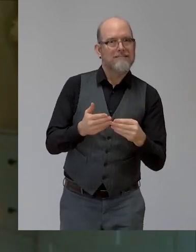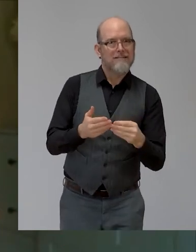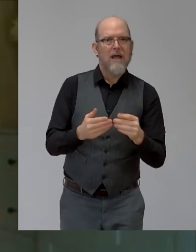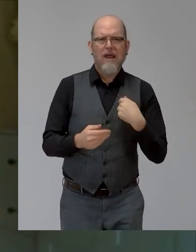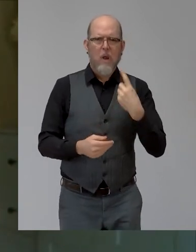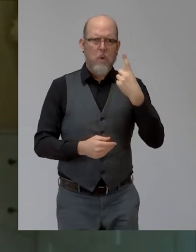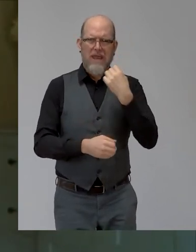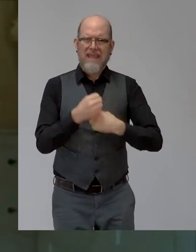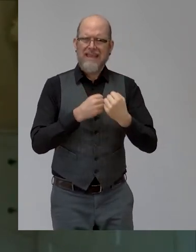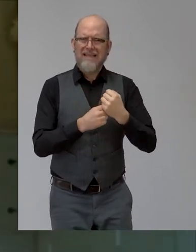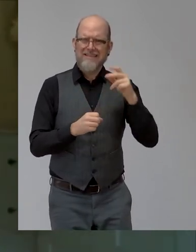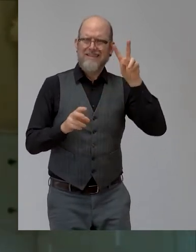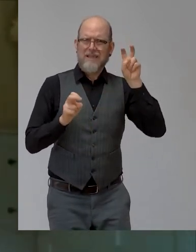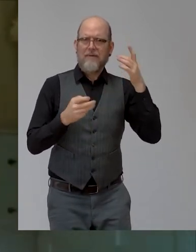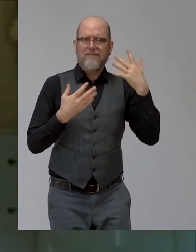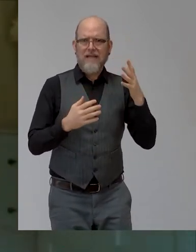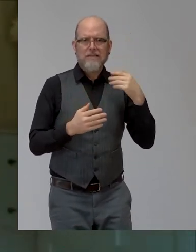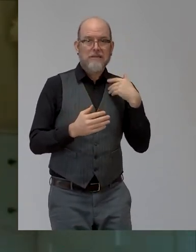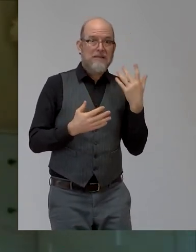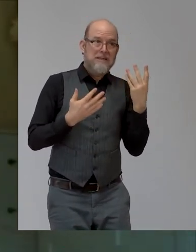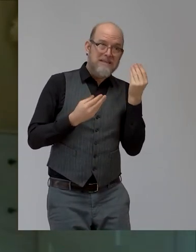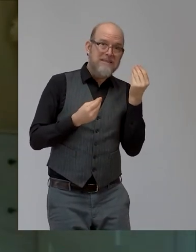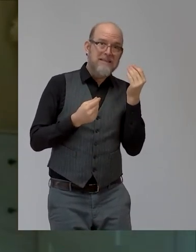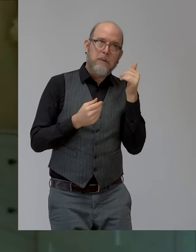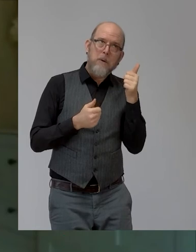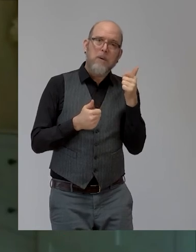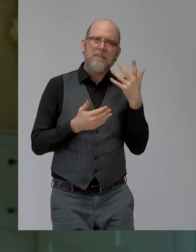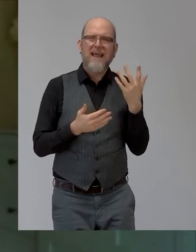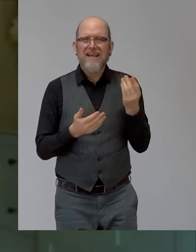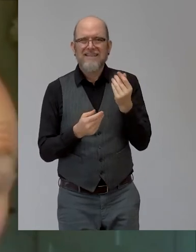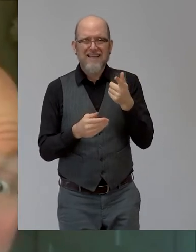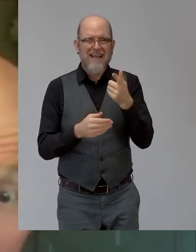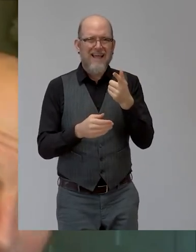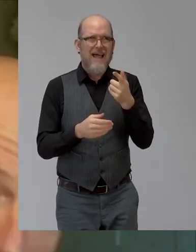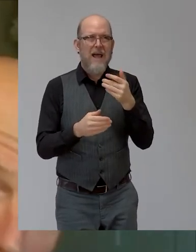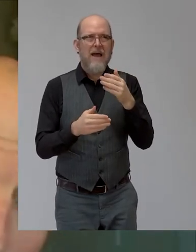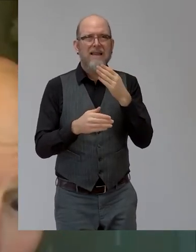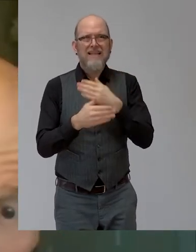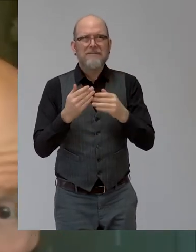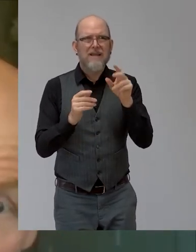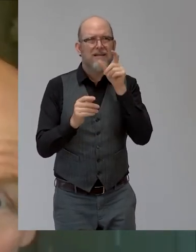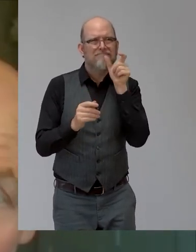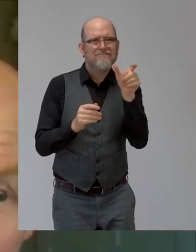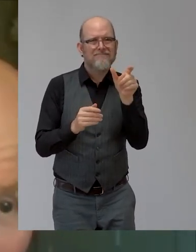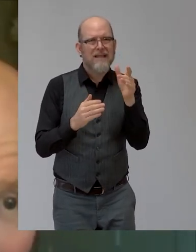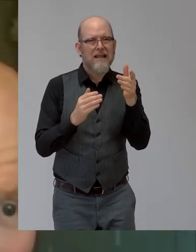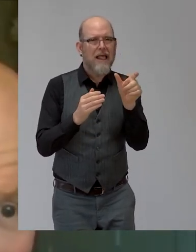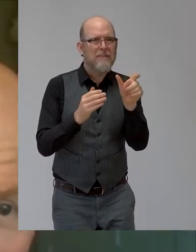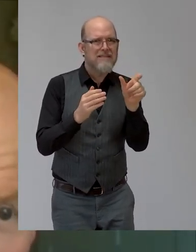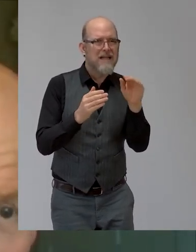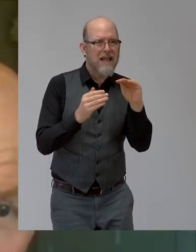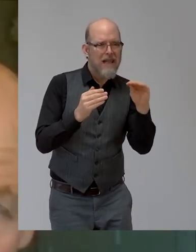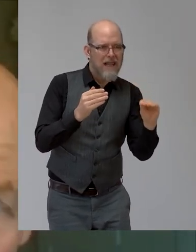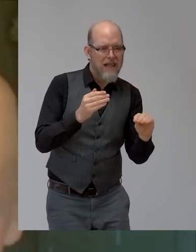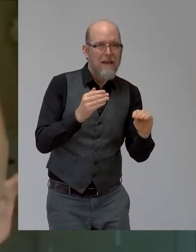um, you know, and, and sort of disability is the bid on the end where people go, well, yeah, we must take care of them. Uh, we must look after